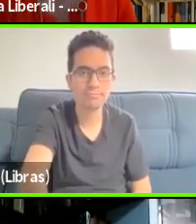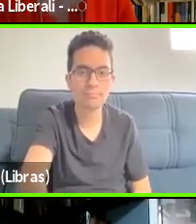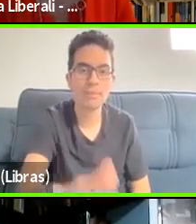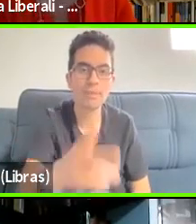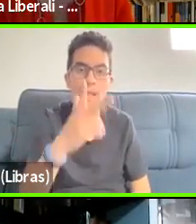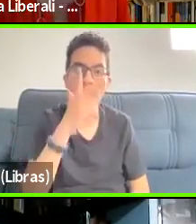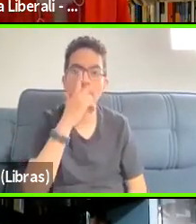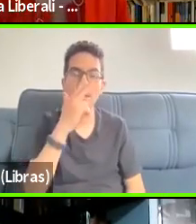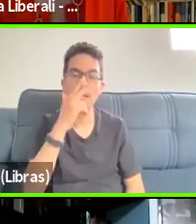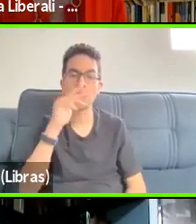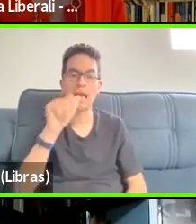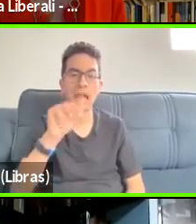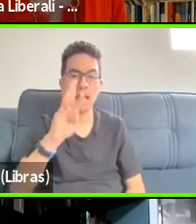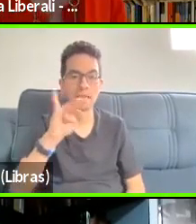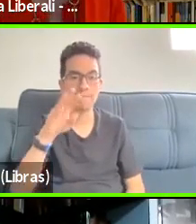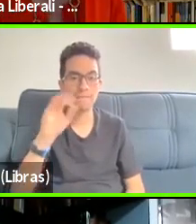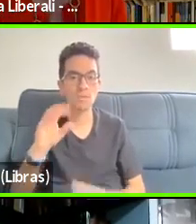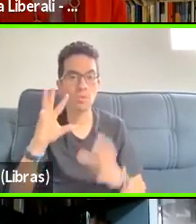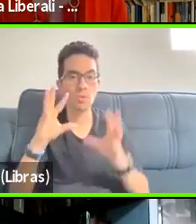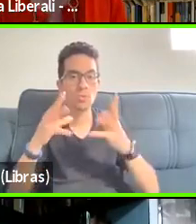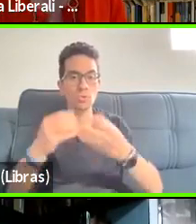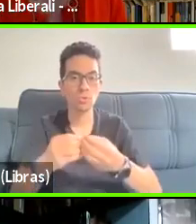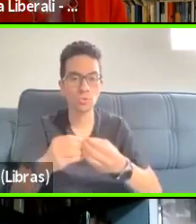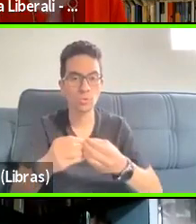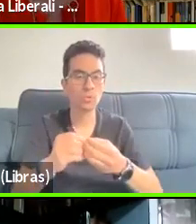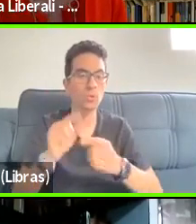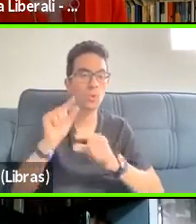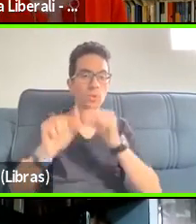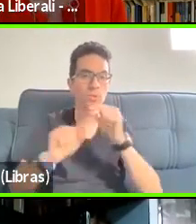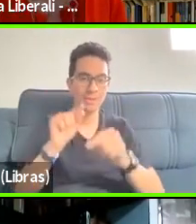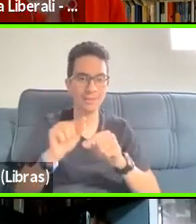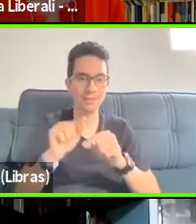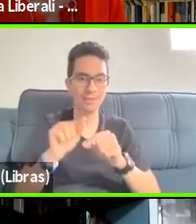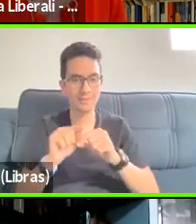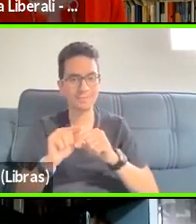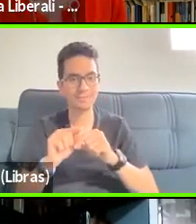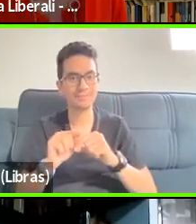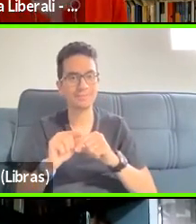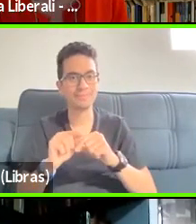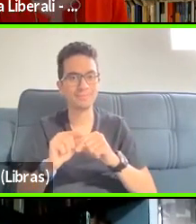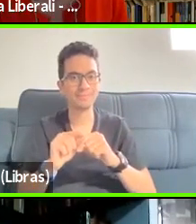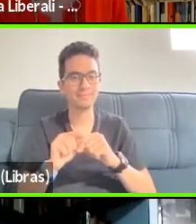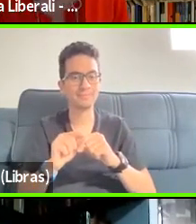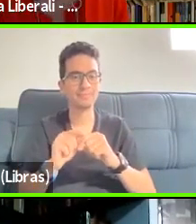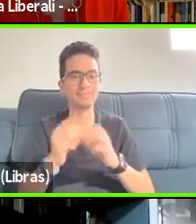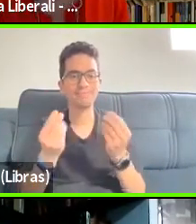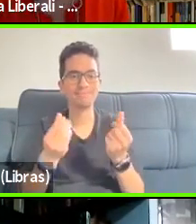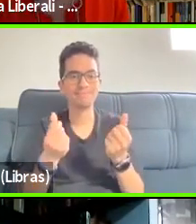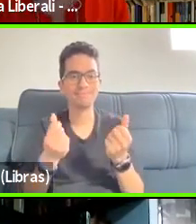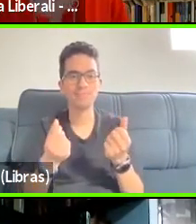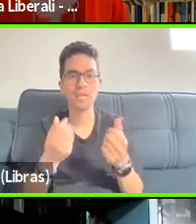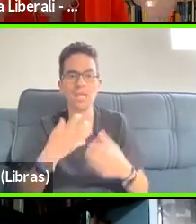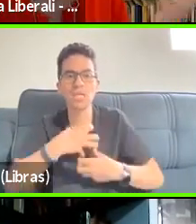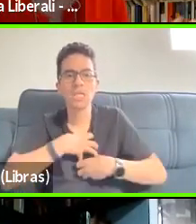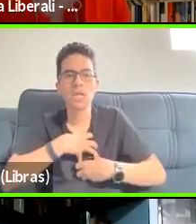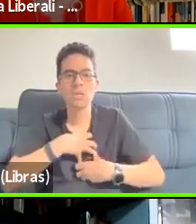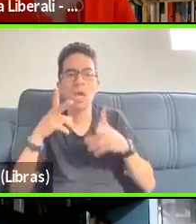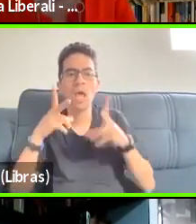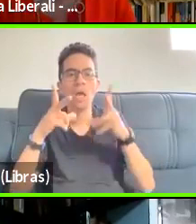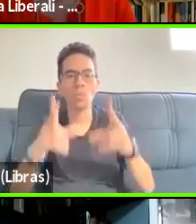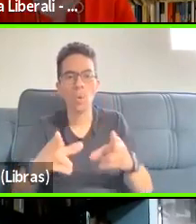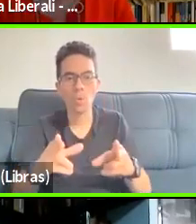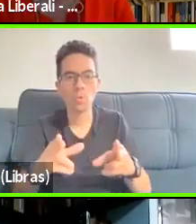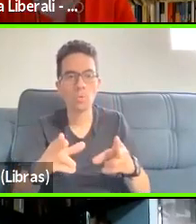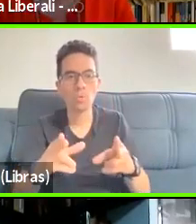our bodies is actually enacting and put down traces of it in the same way that we build and sculpt devices and other artifacts.